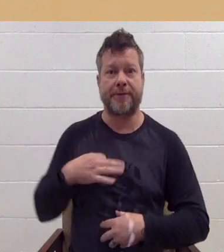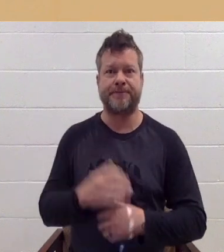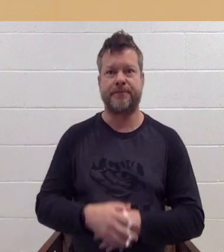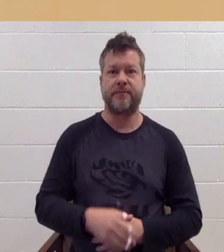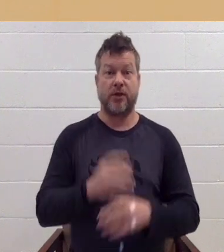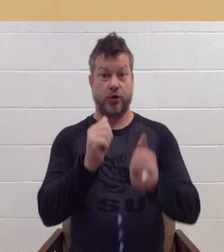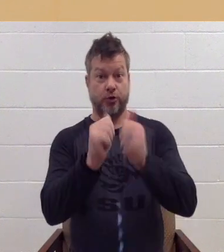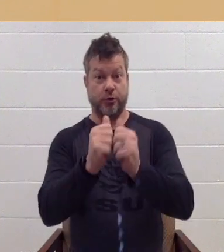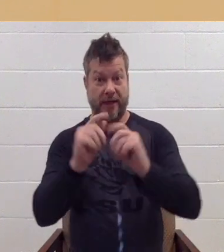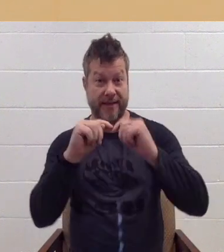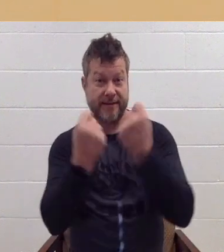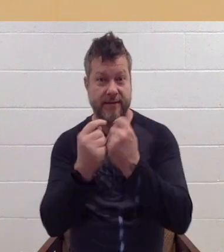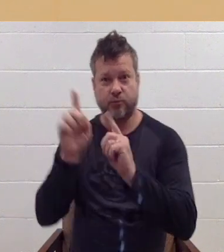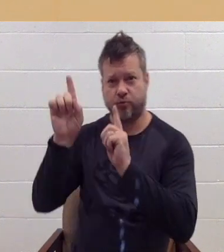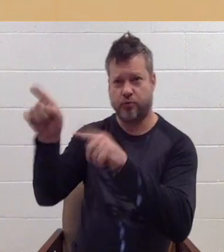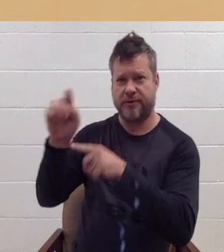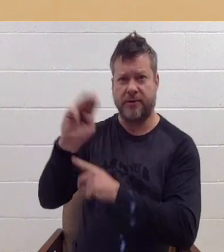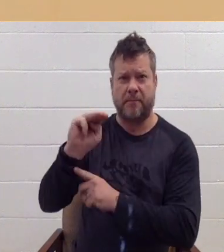19th for a meet.